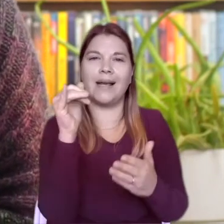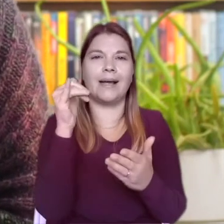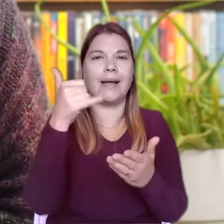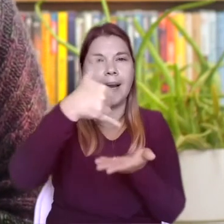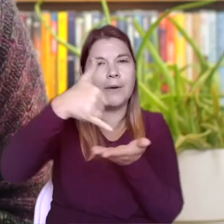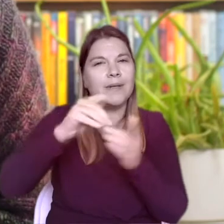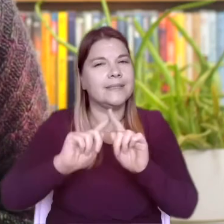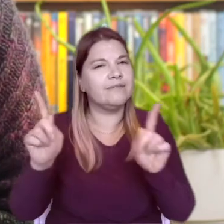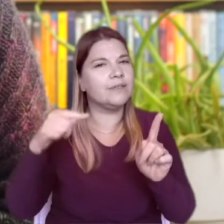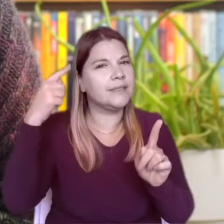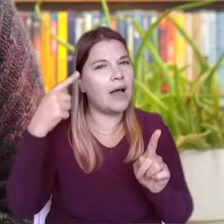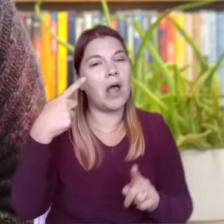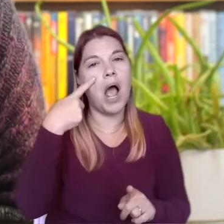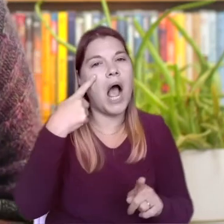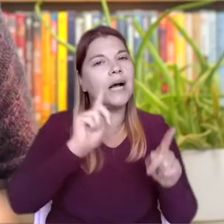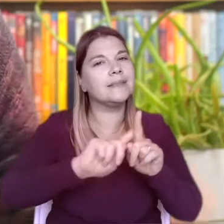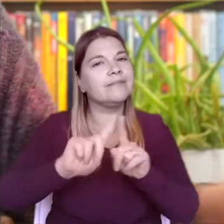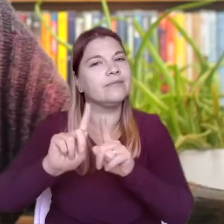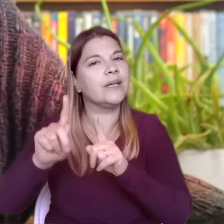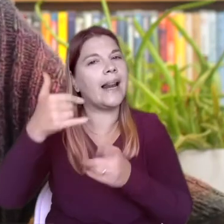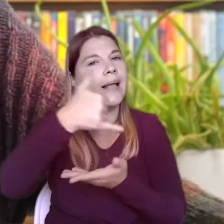some different thickness liquids in their containers